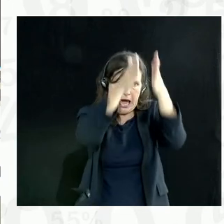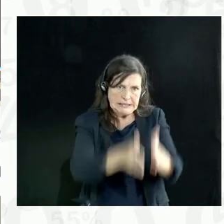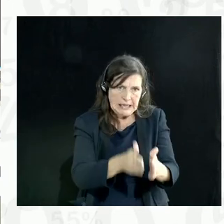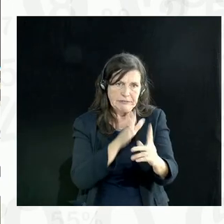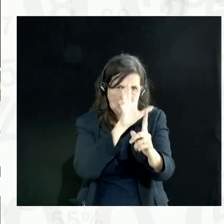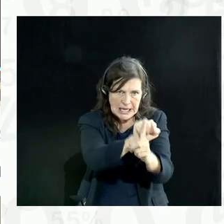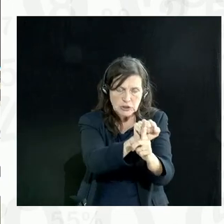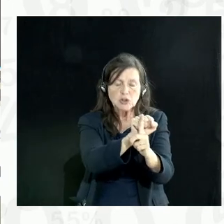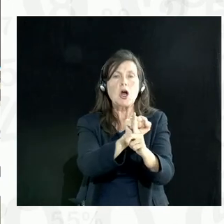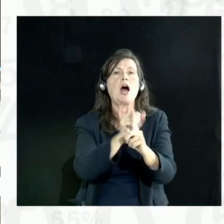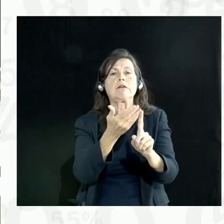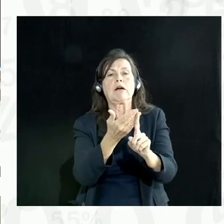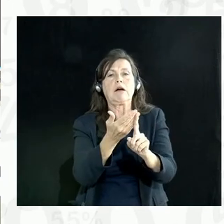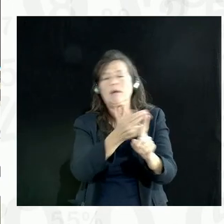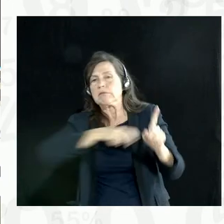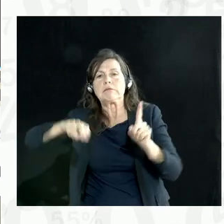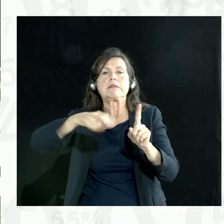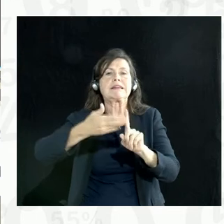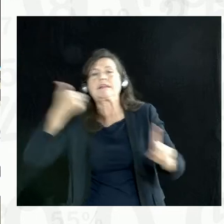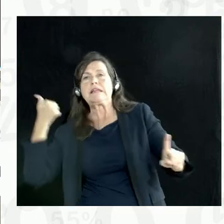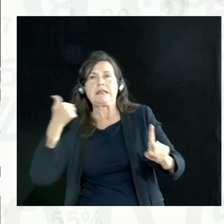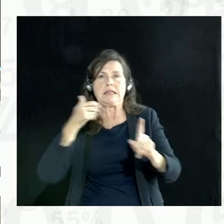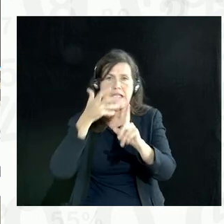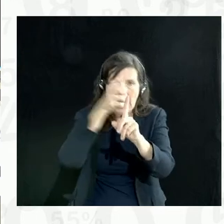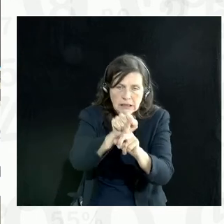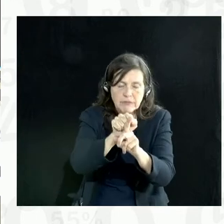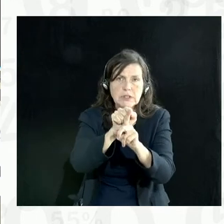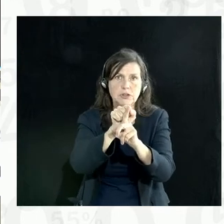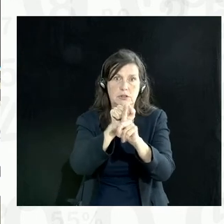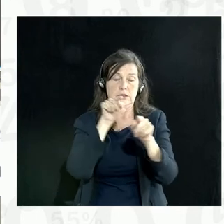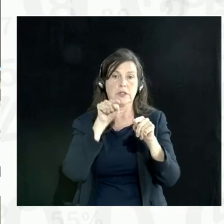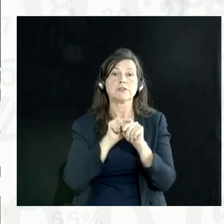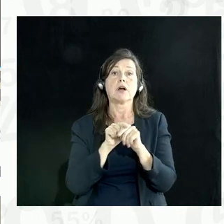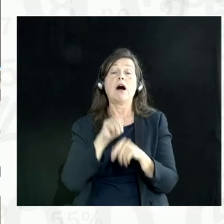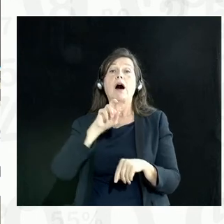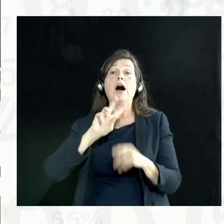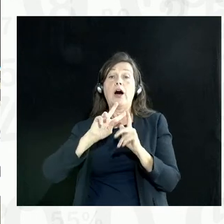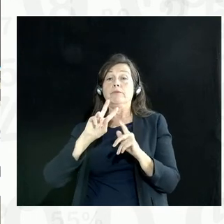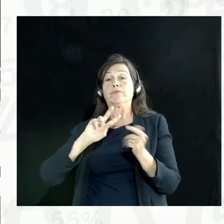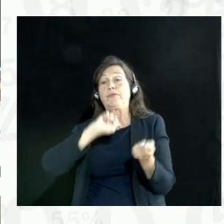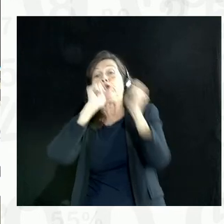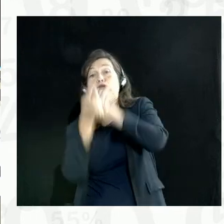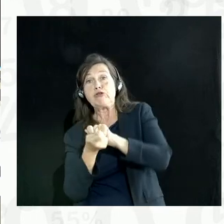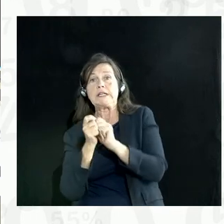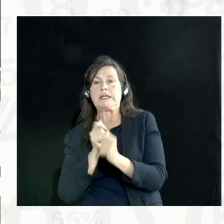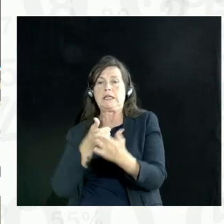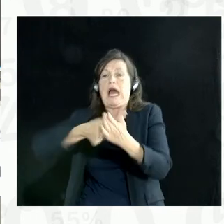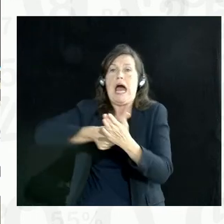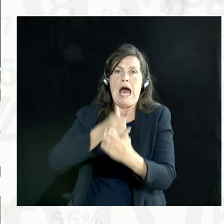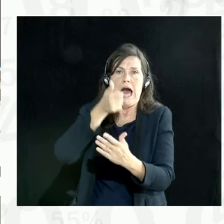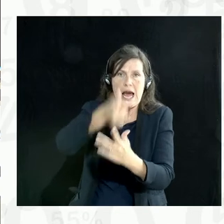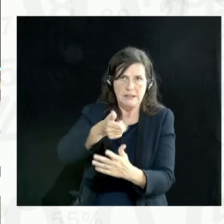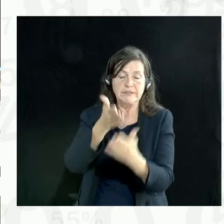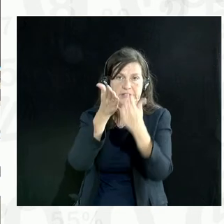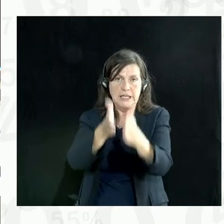as it is now, is moved to law, re-identification of statistically de-identified data